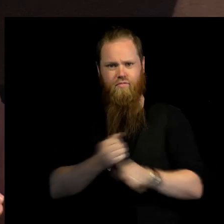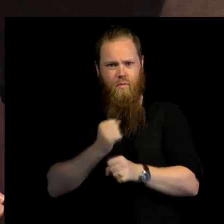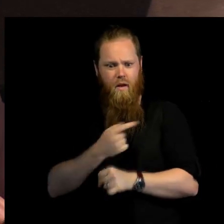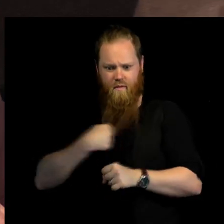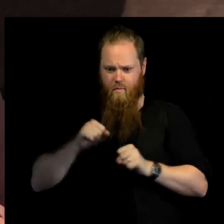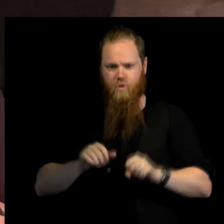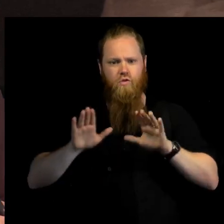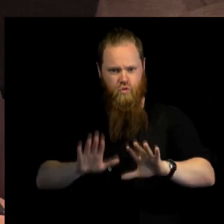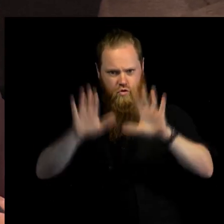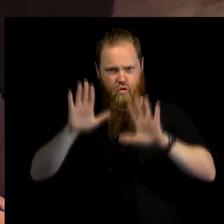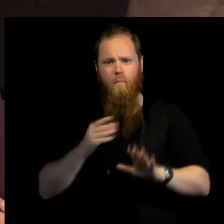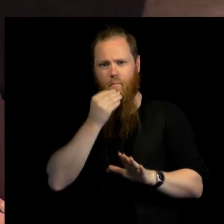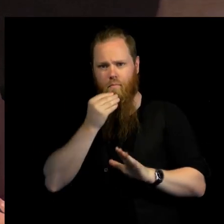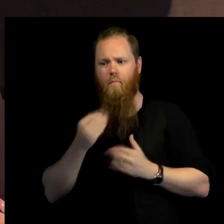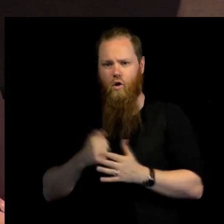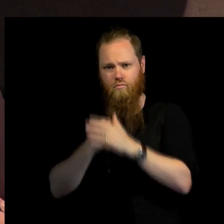aid in a country.